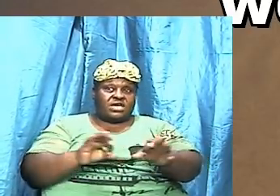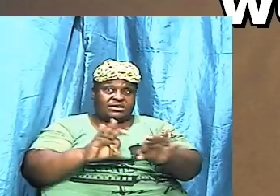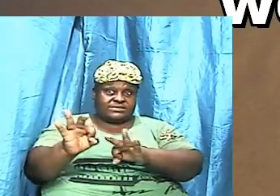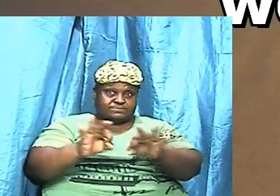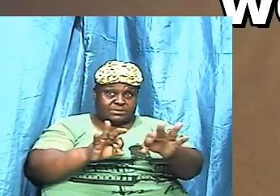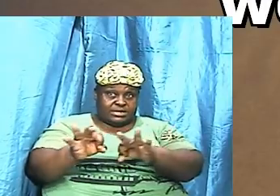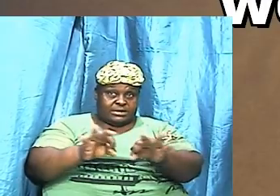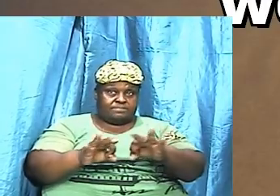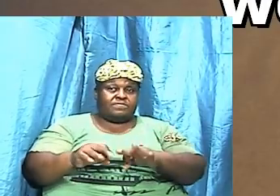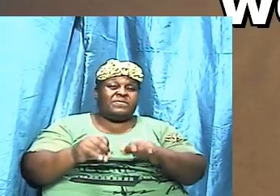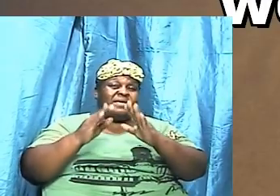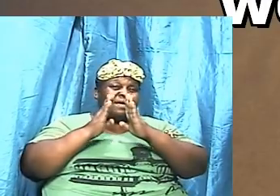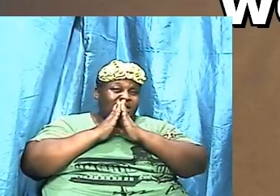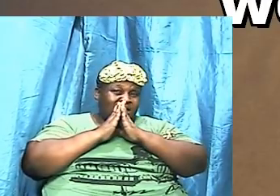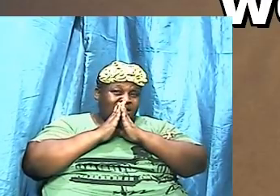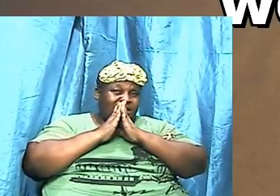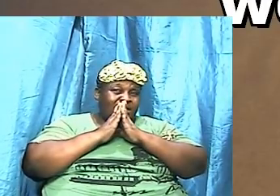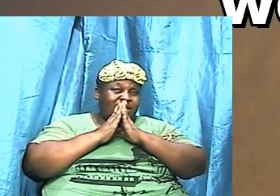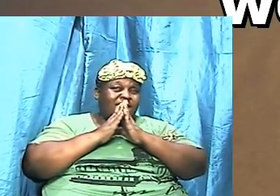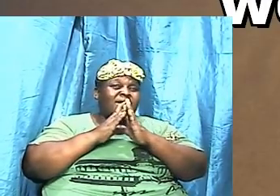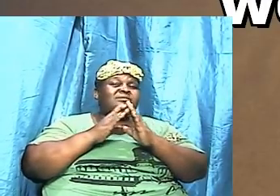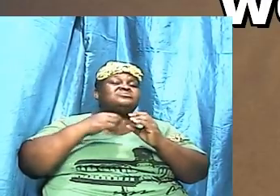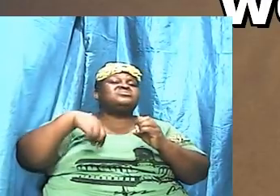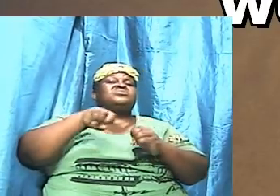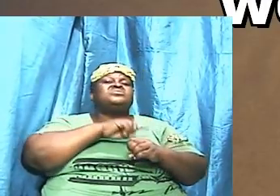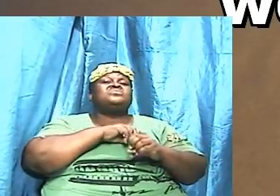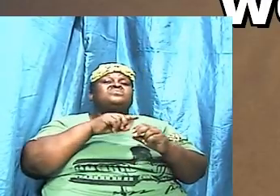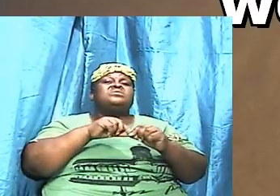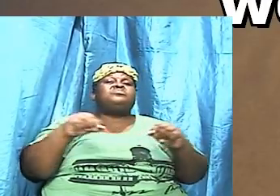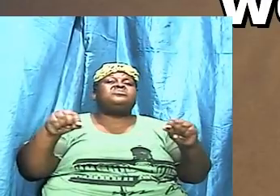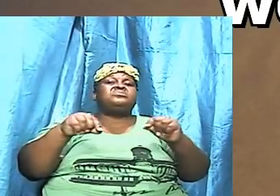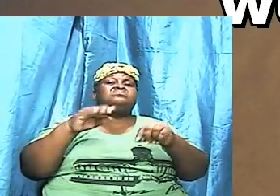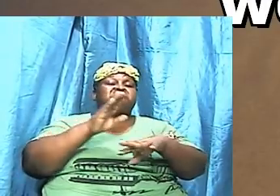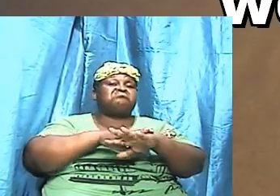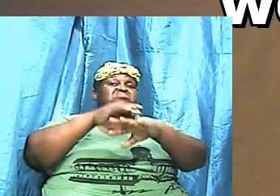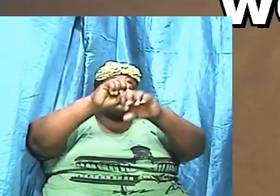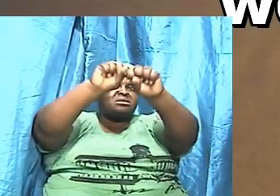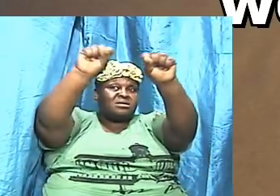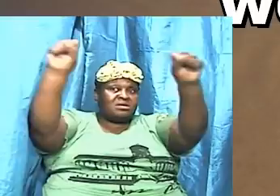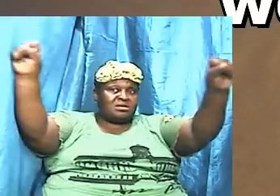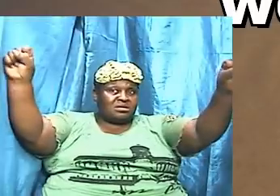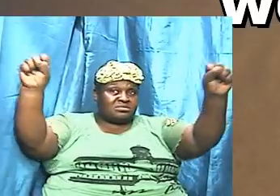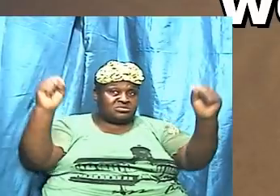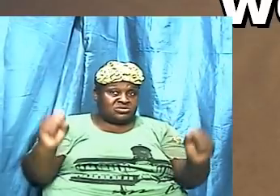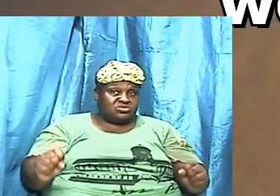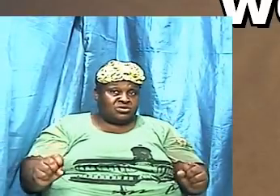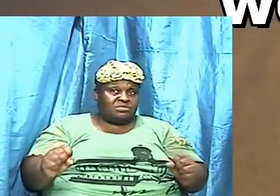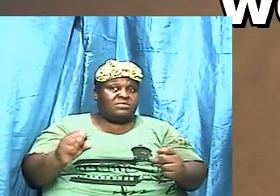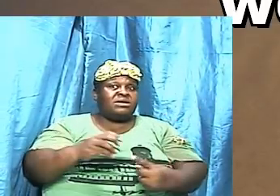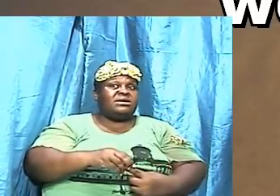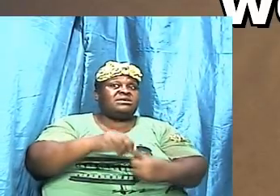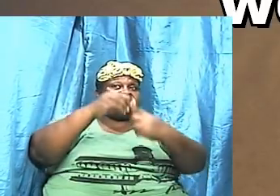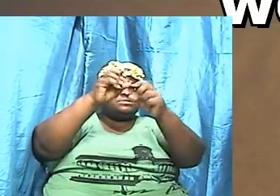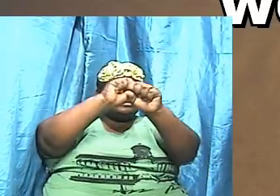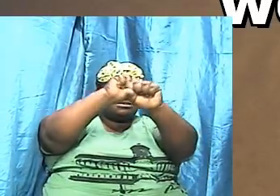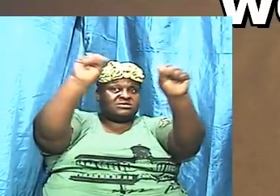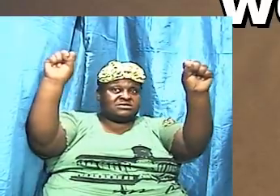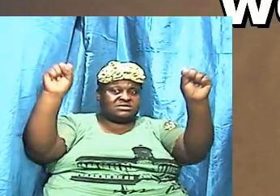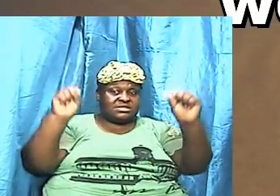ask that we put up on screen at this time, this particular slide. And I'm going to be going through